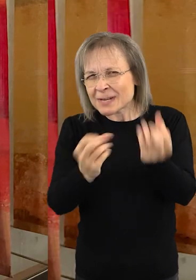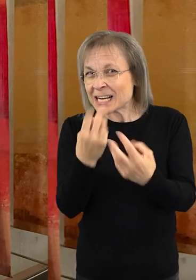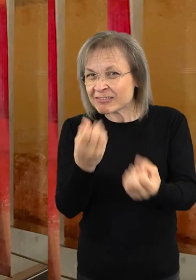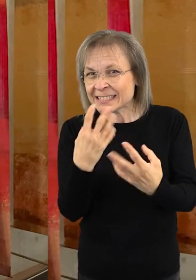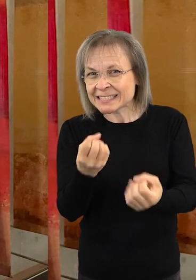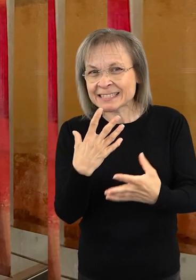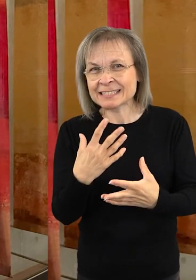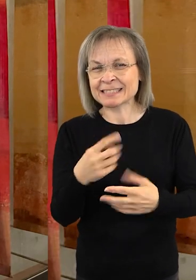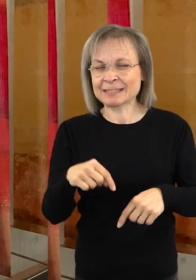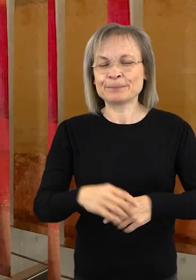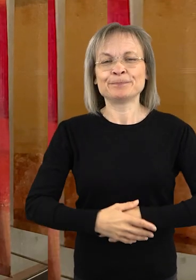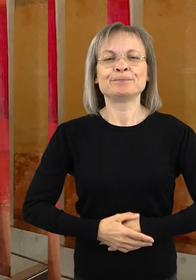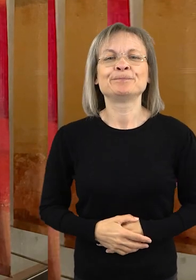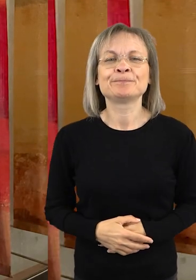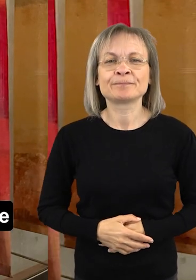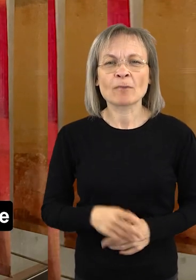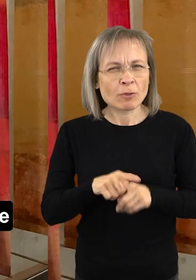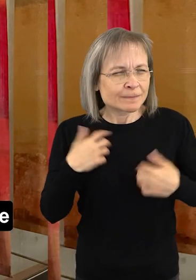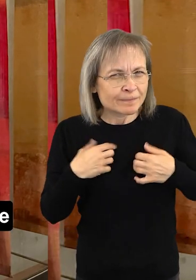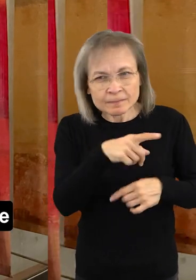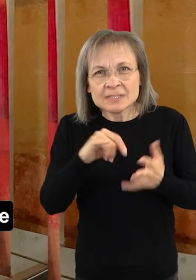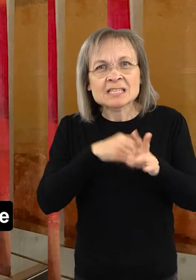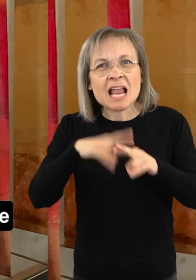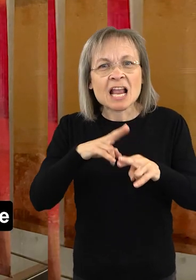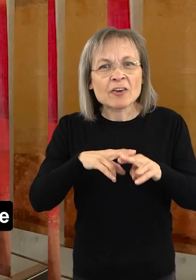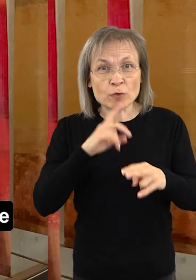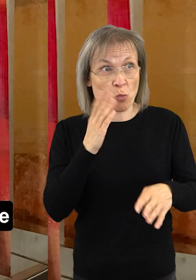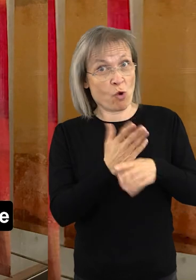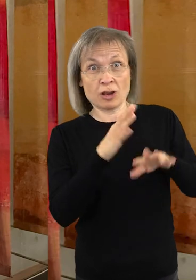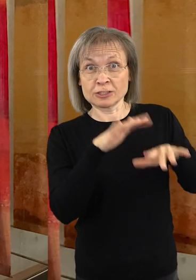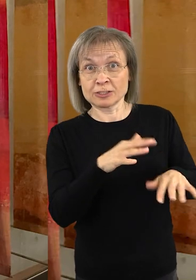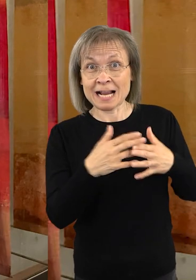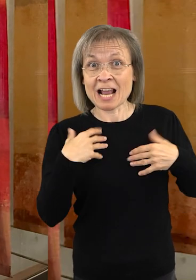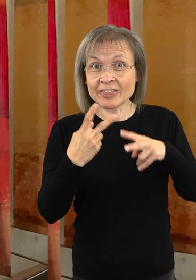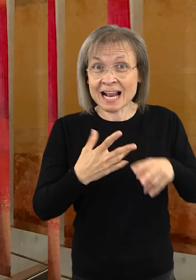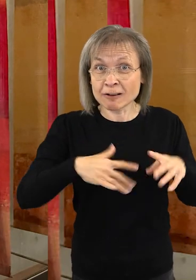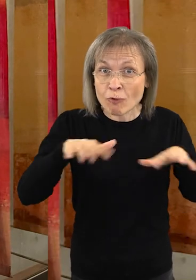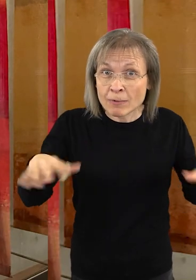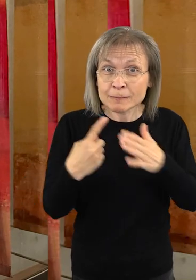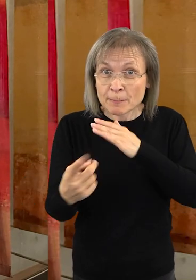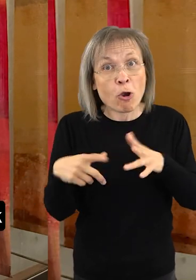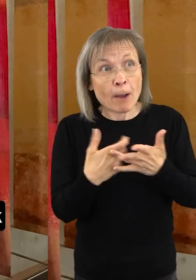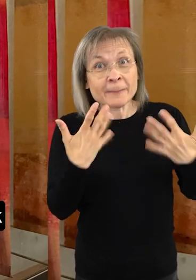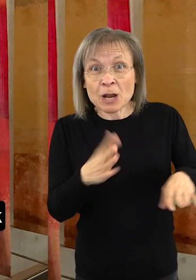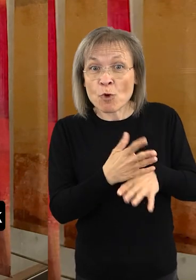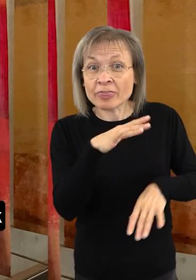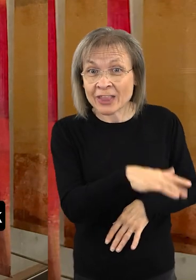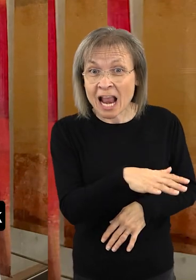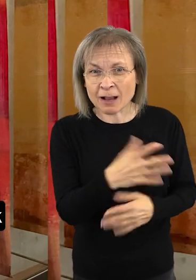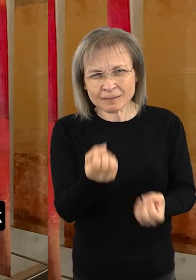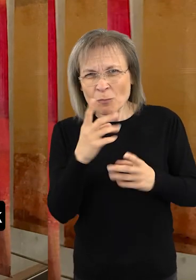to hear about your experiences of these services. We're also keen to hear from the many staff who work or who have worked in rural and remote healthcare